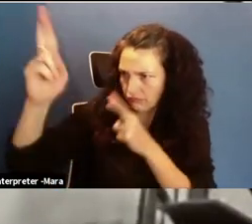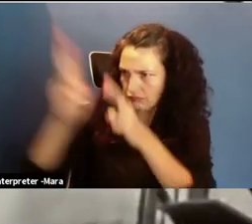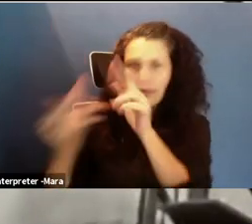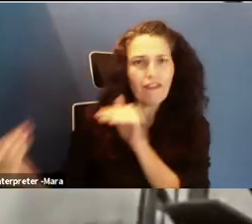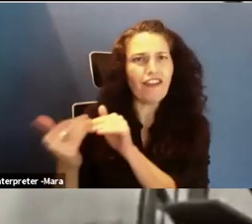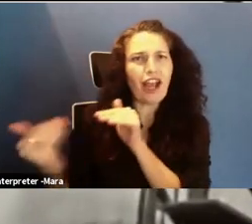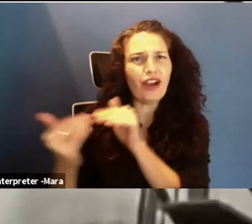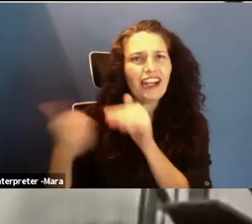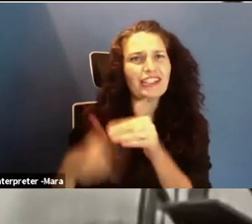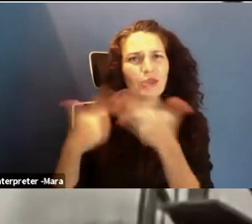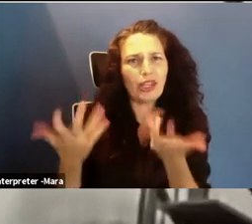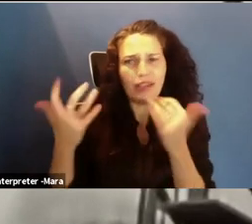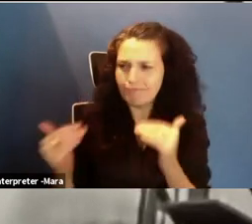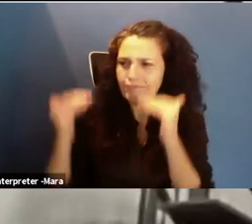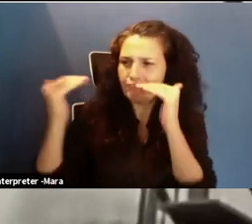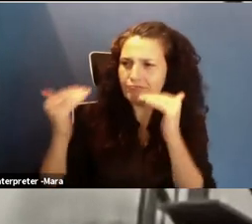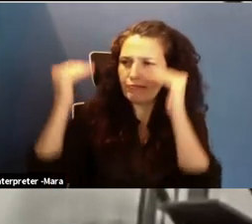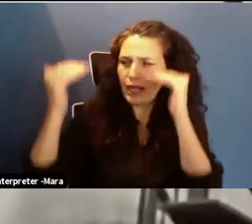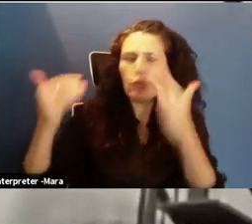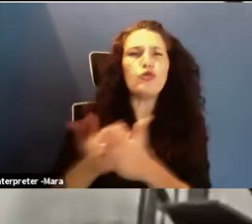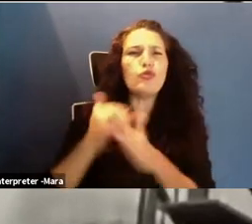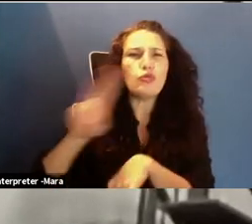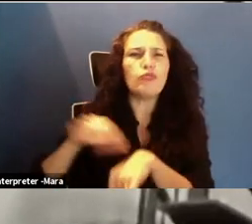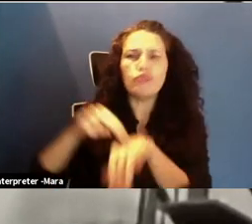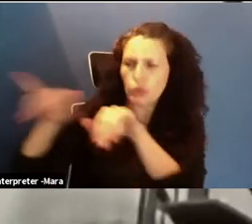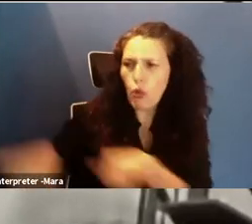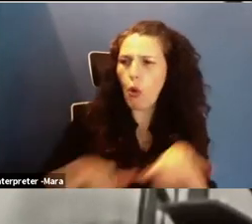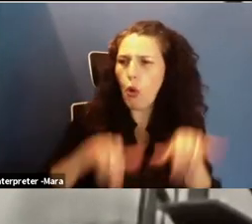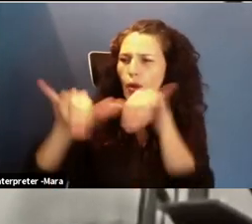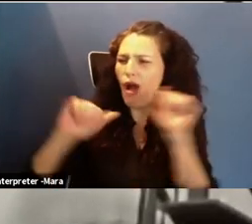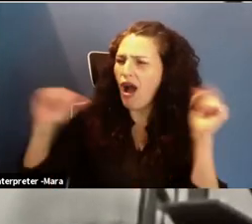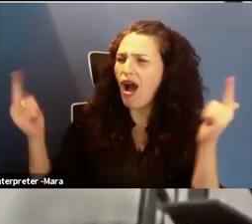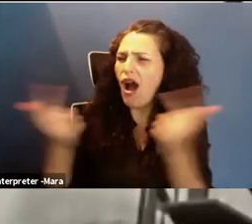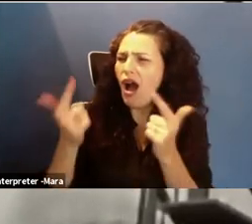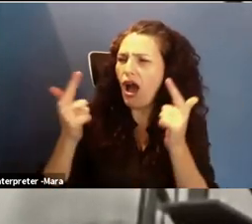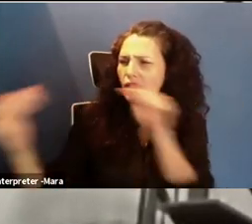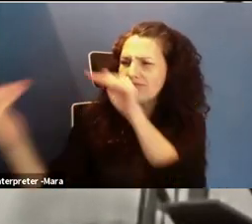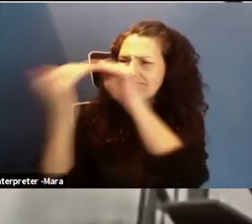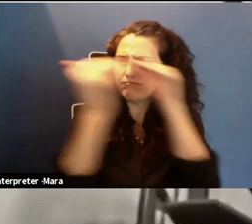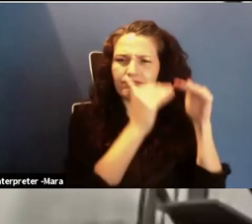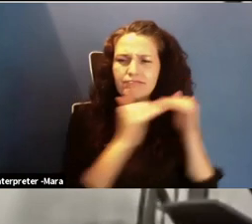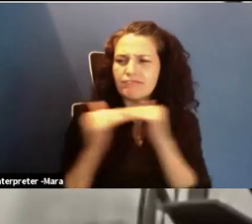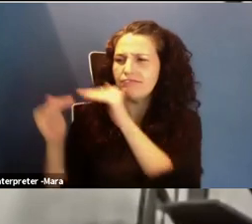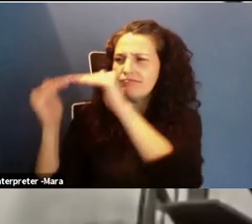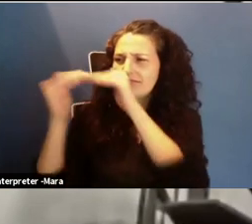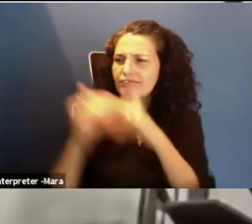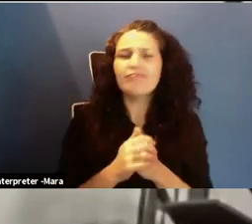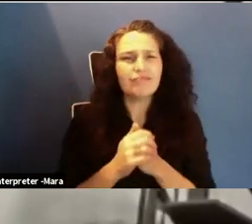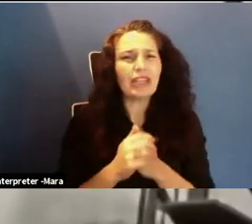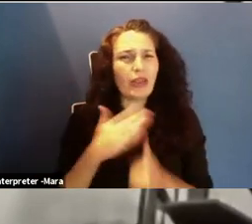we aspire to a new normal, where this really does apply to everyone. That's an aspiration